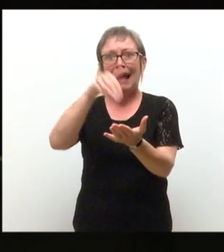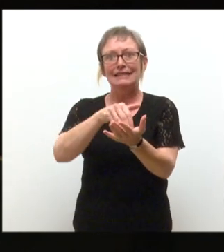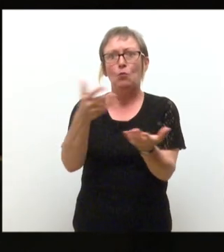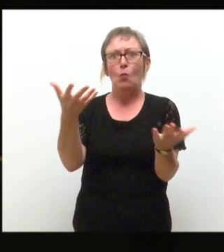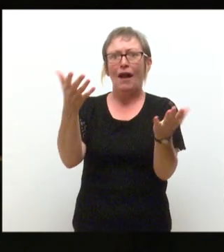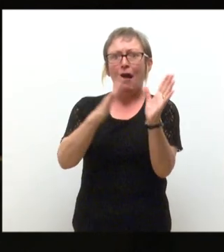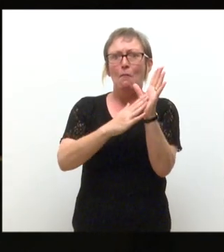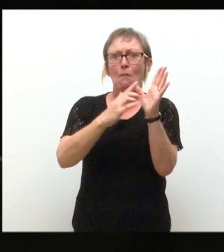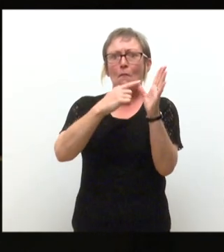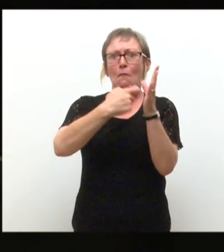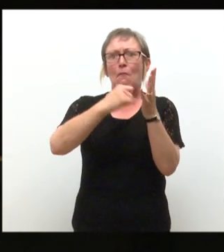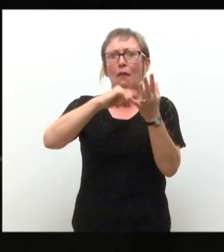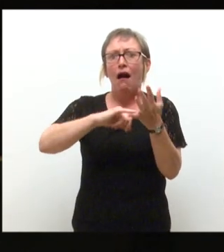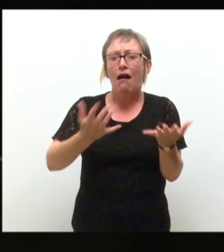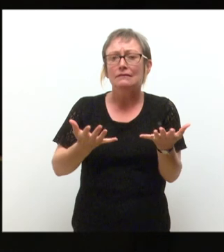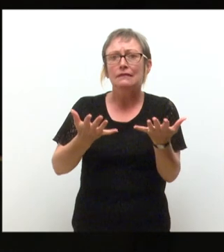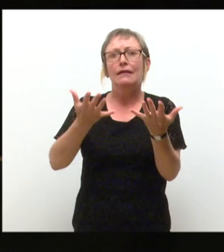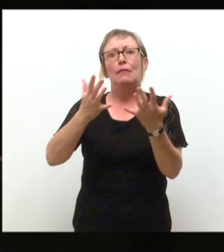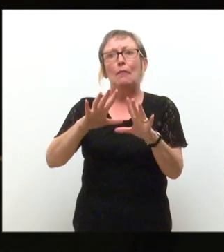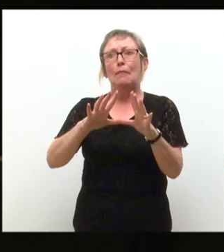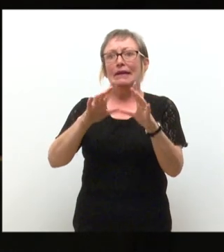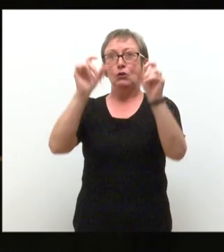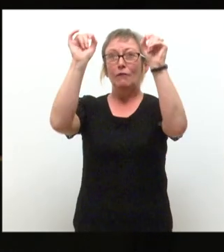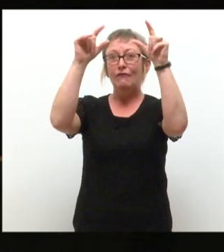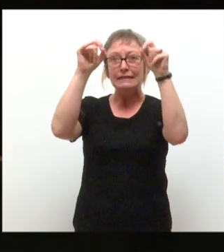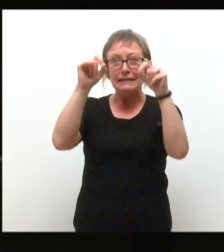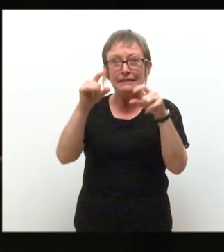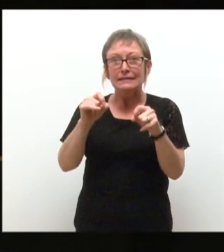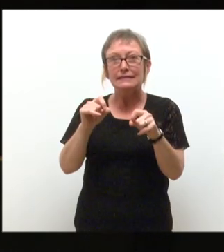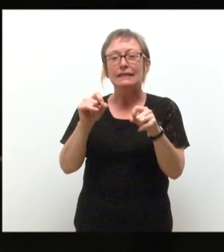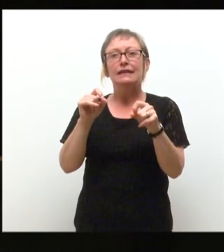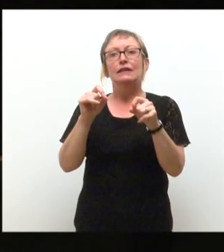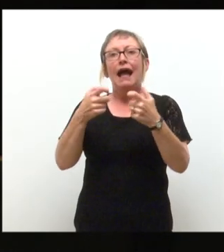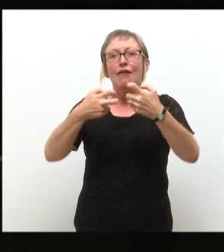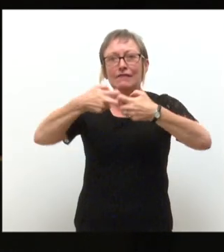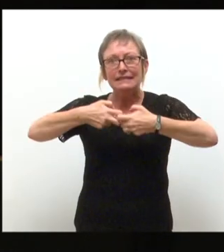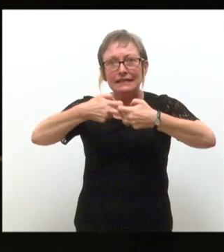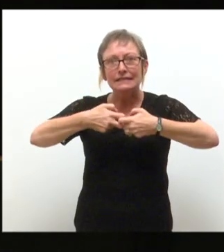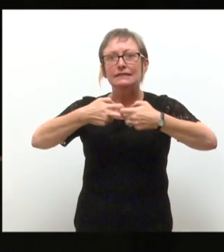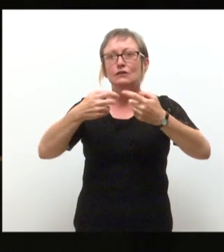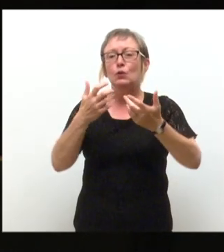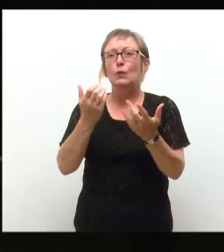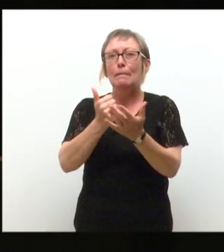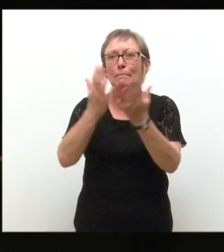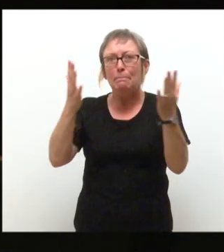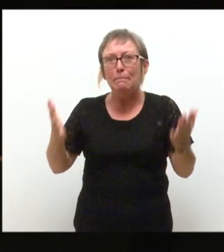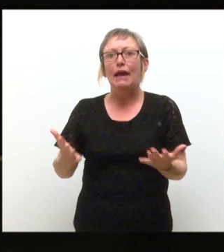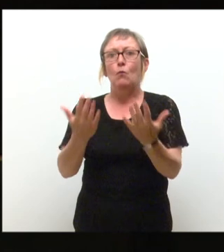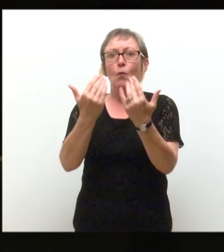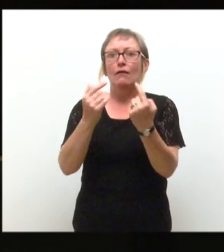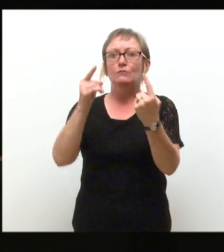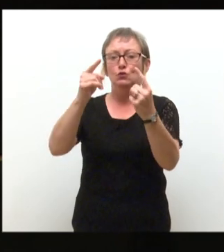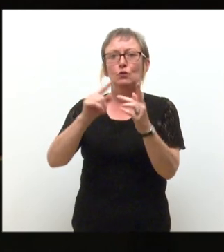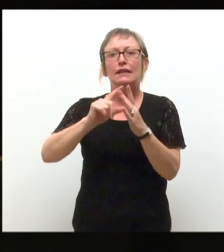astrophysics, pulsars, rotating neutron stars. A huge welcome to Dame Jocelyn Bell